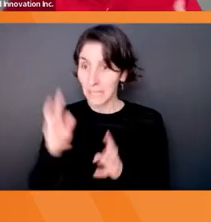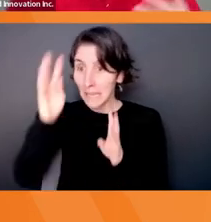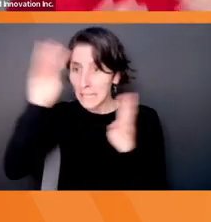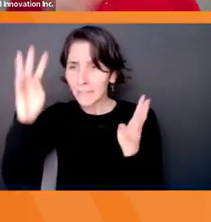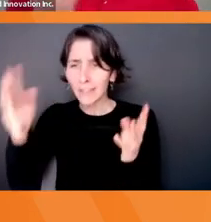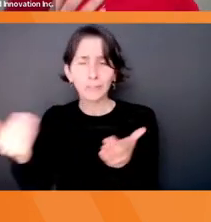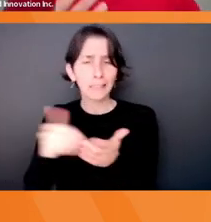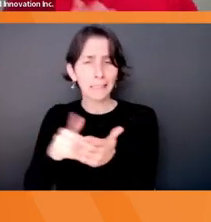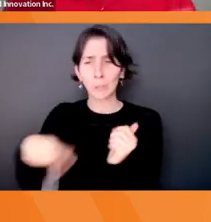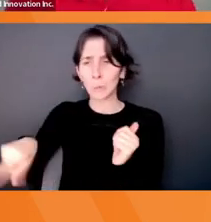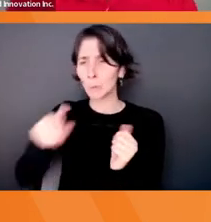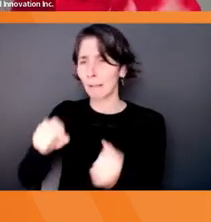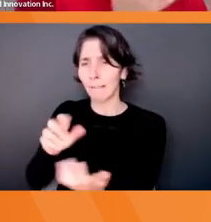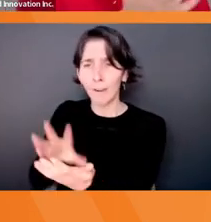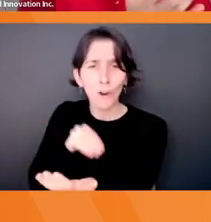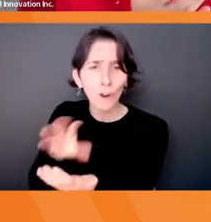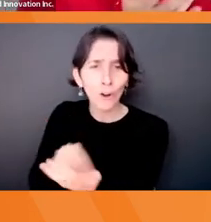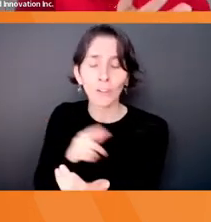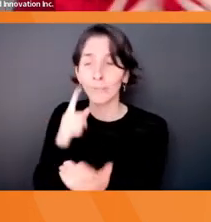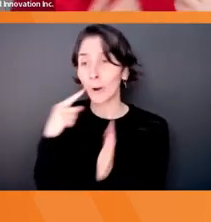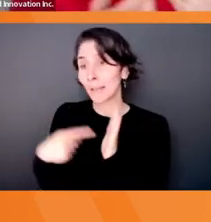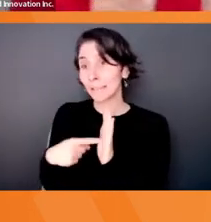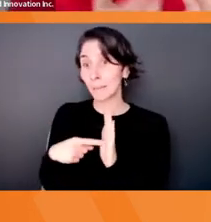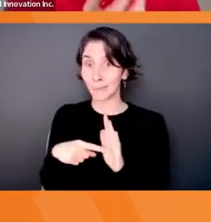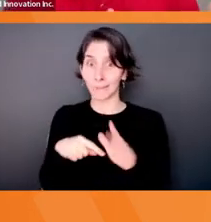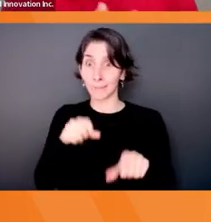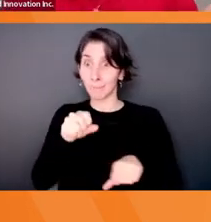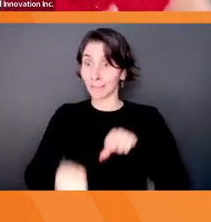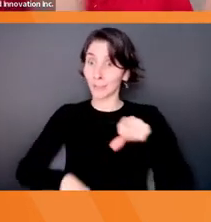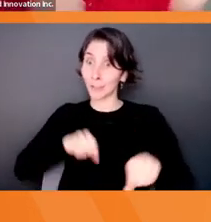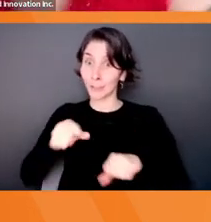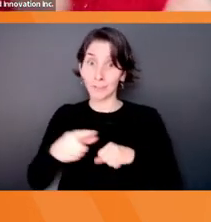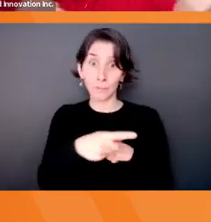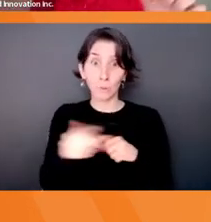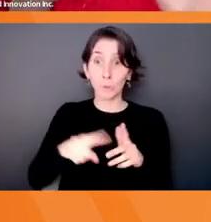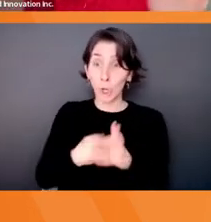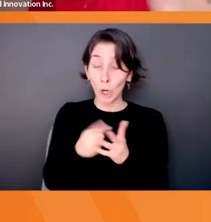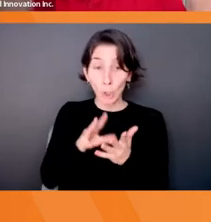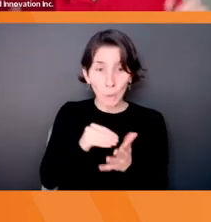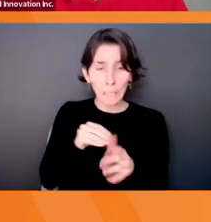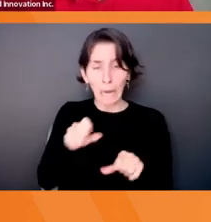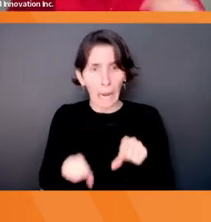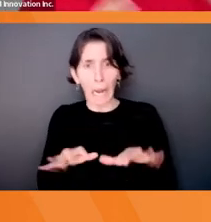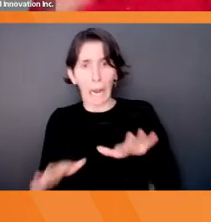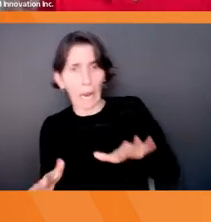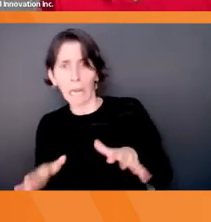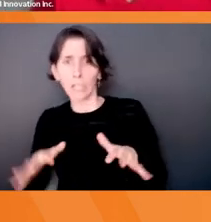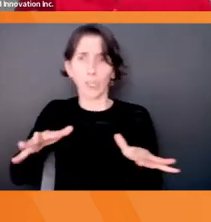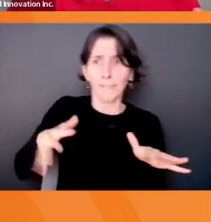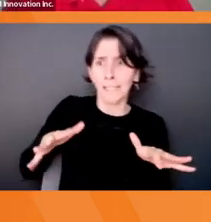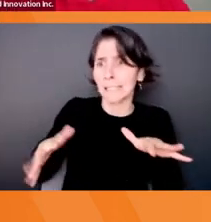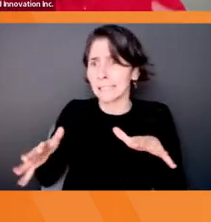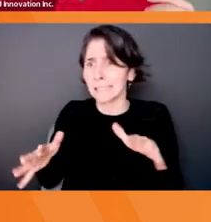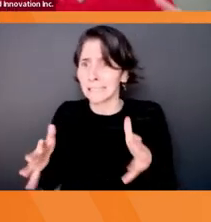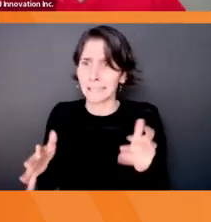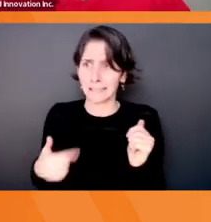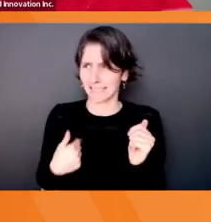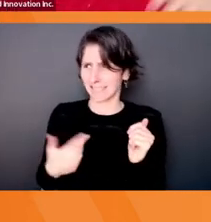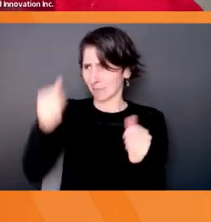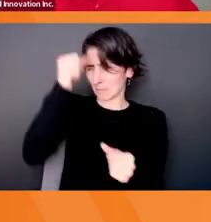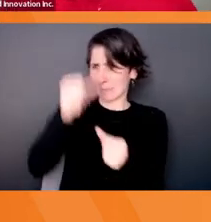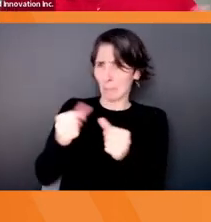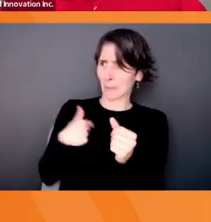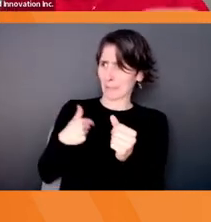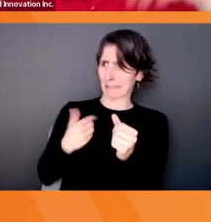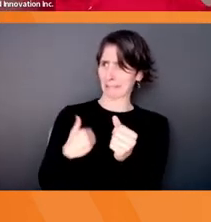you know, even something as simple as riding a bicycle, when we first started riding a bicycle, it's really anxious, right? Like I was a terrible first bike rider, I